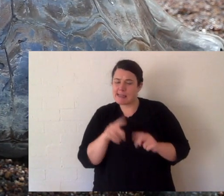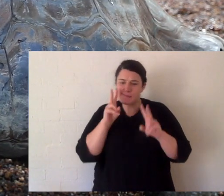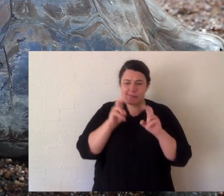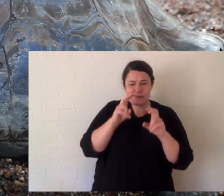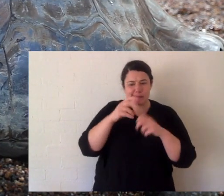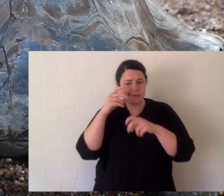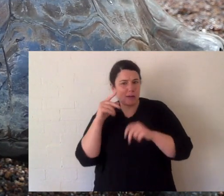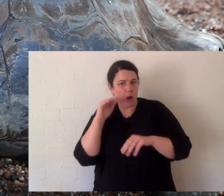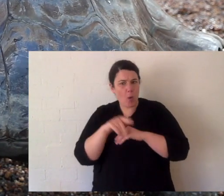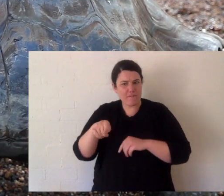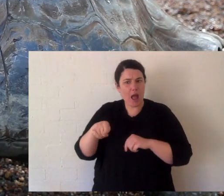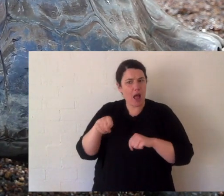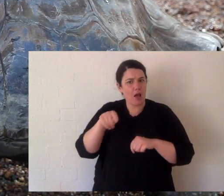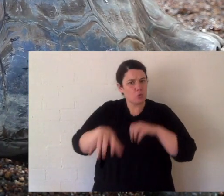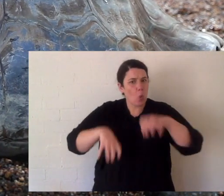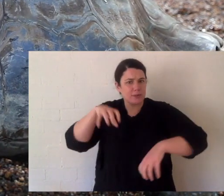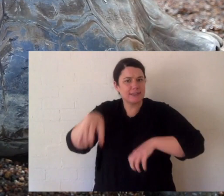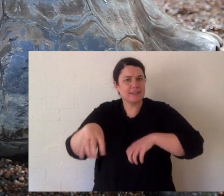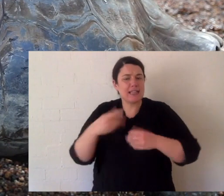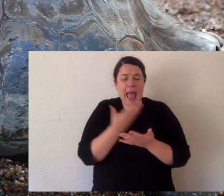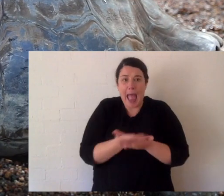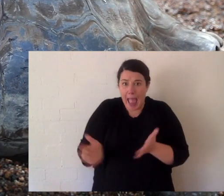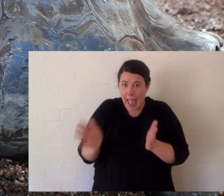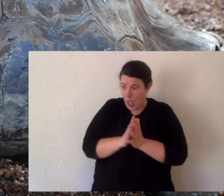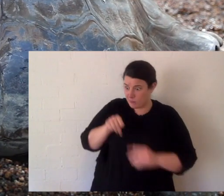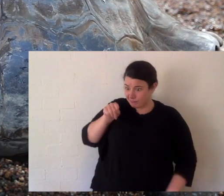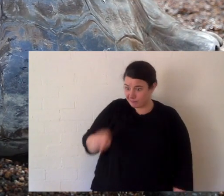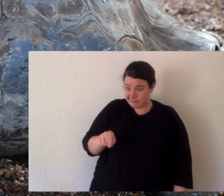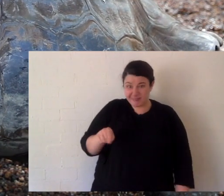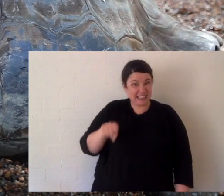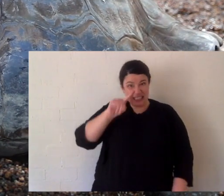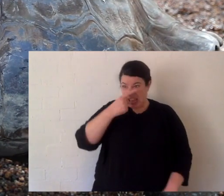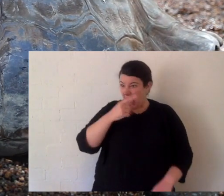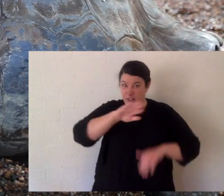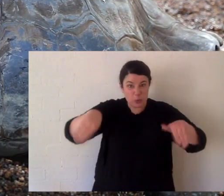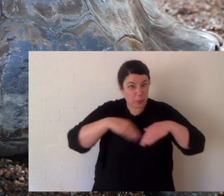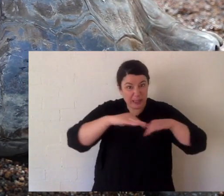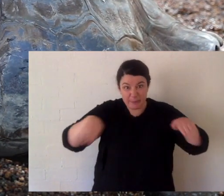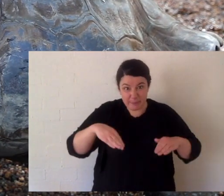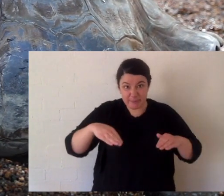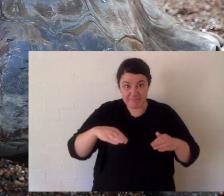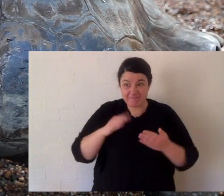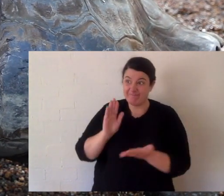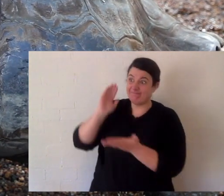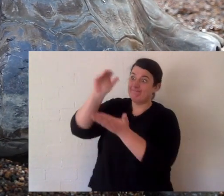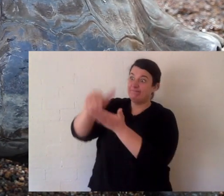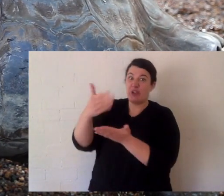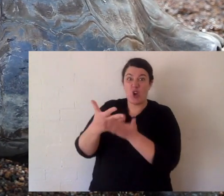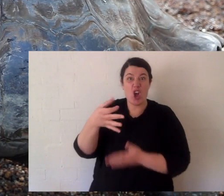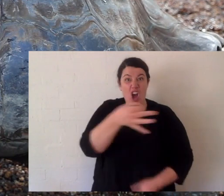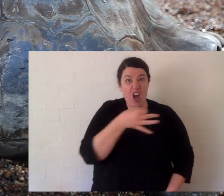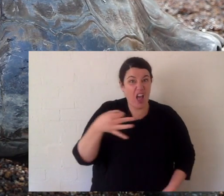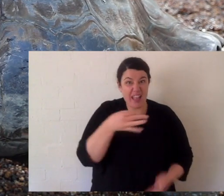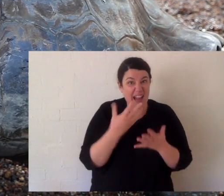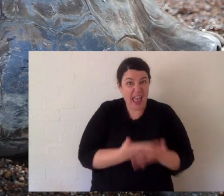with and describe these tortoises. So you figure out, how did a tortoise that can't swim across oceans end up